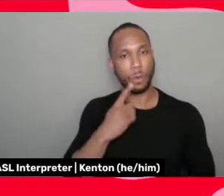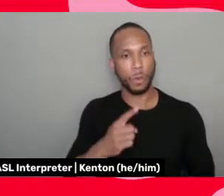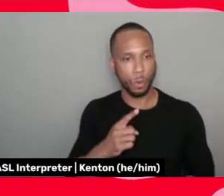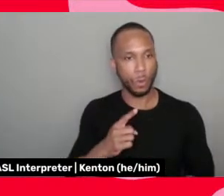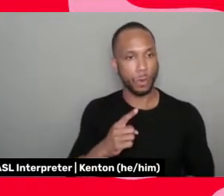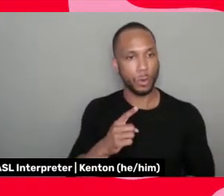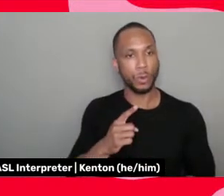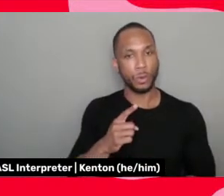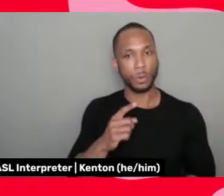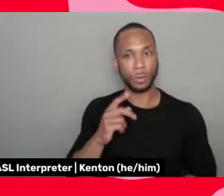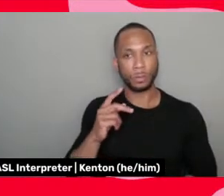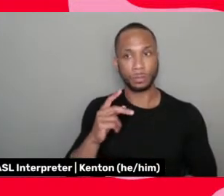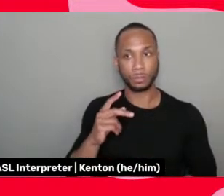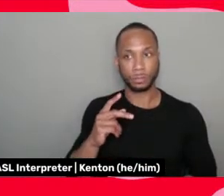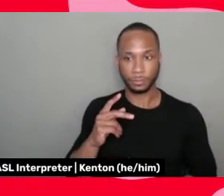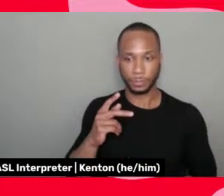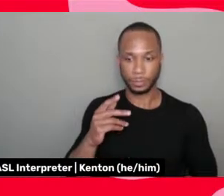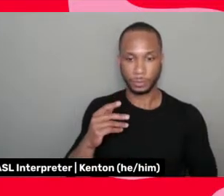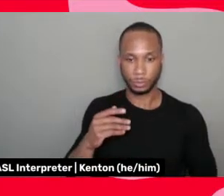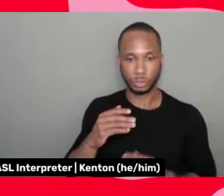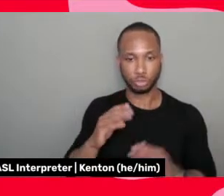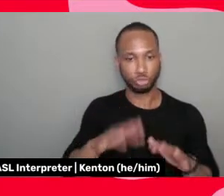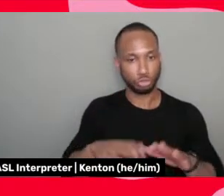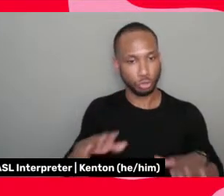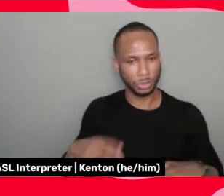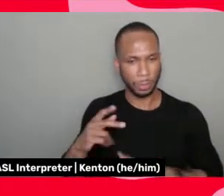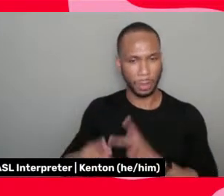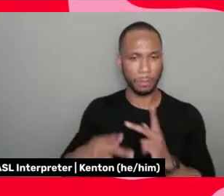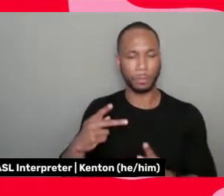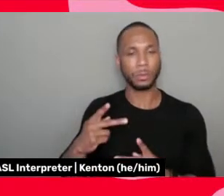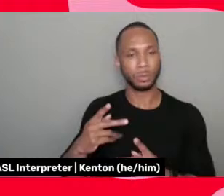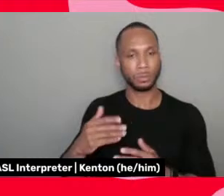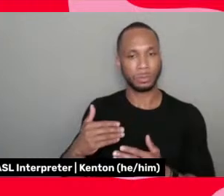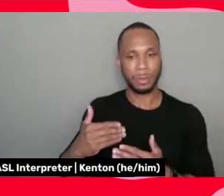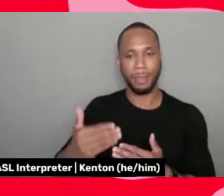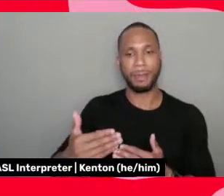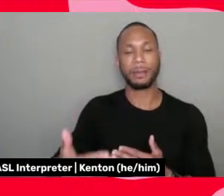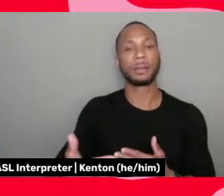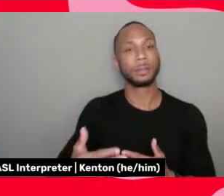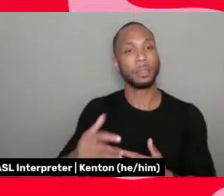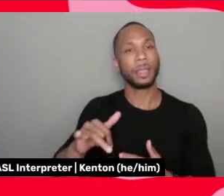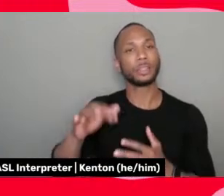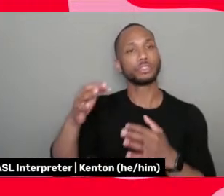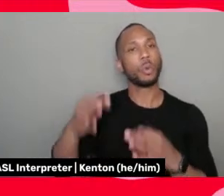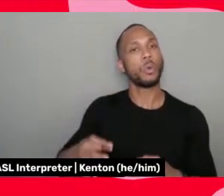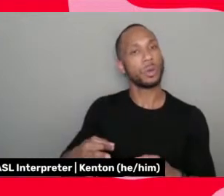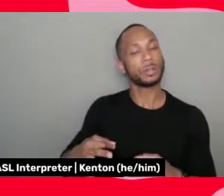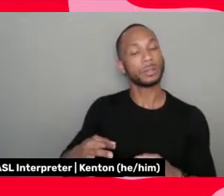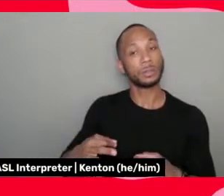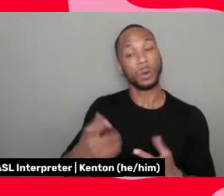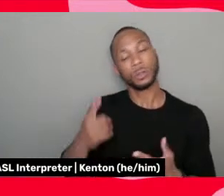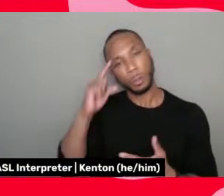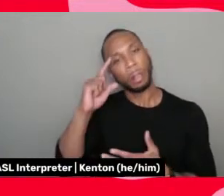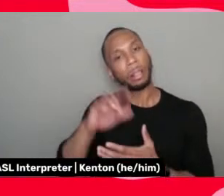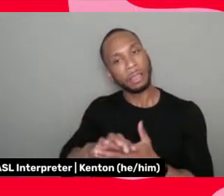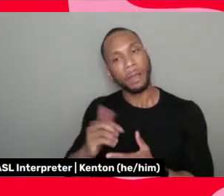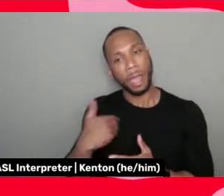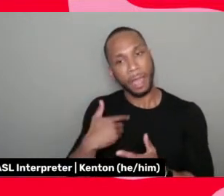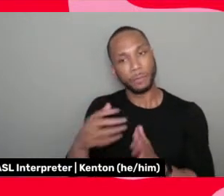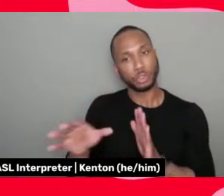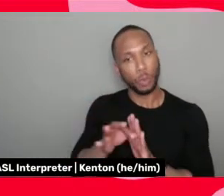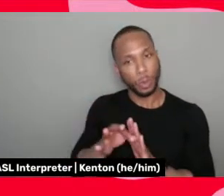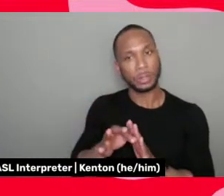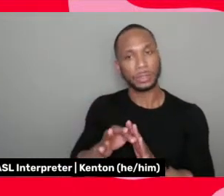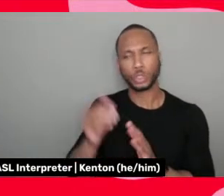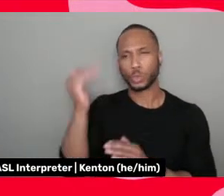for those coming behind me, the choice to, to believe that you have the choice to know it and not have